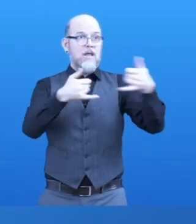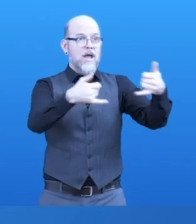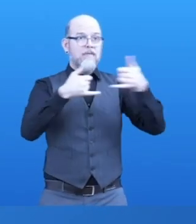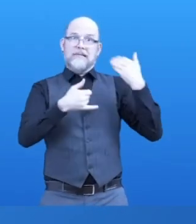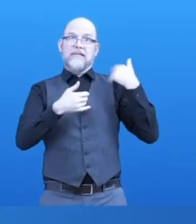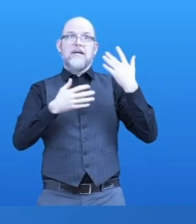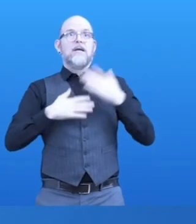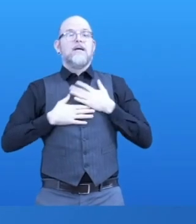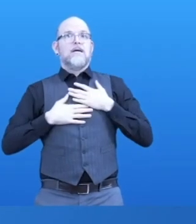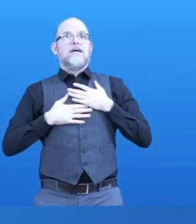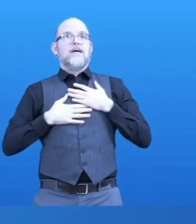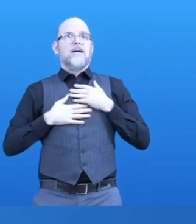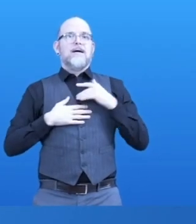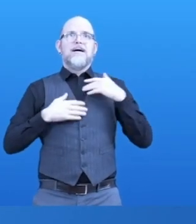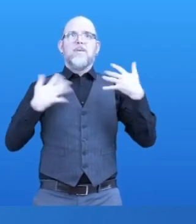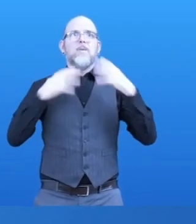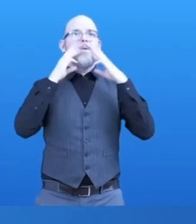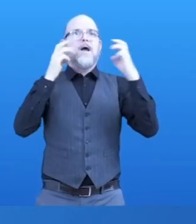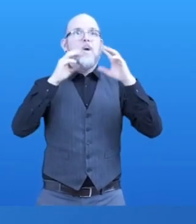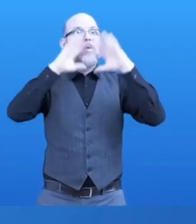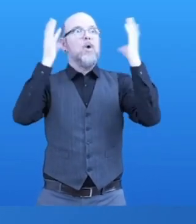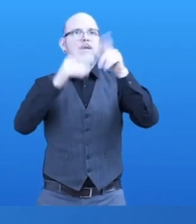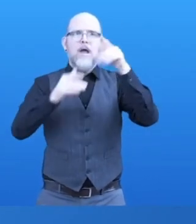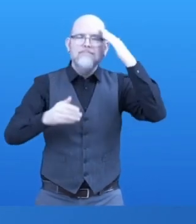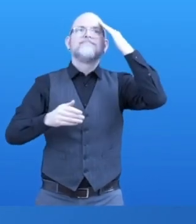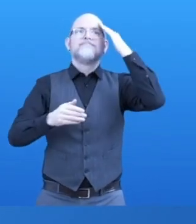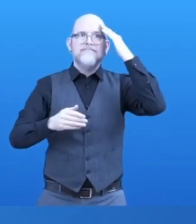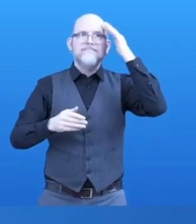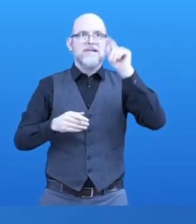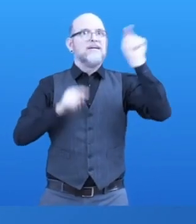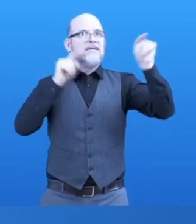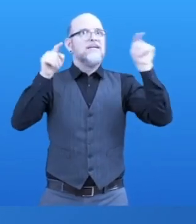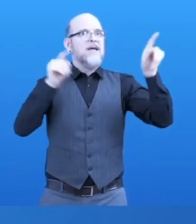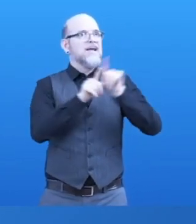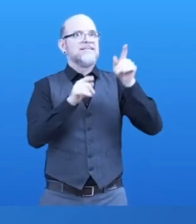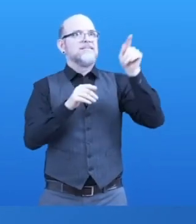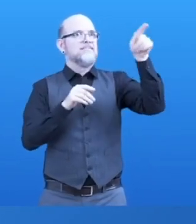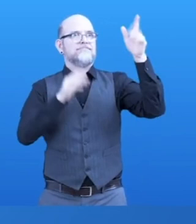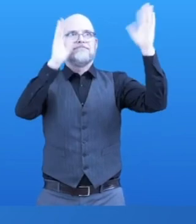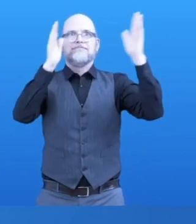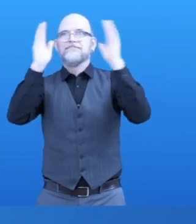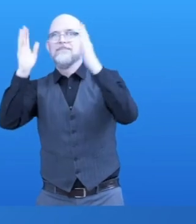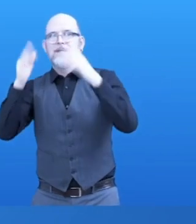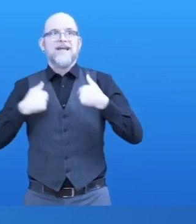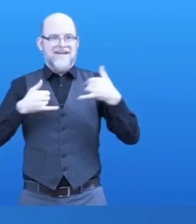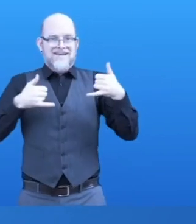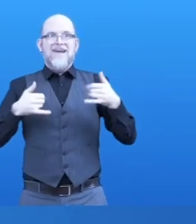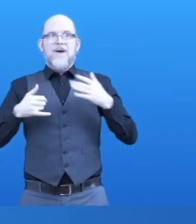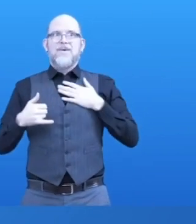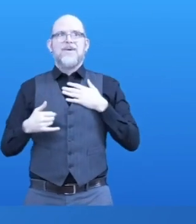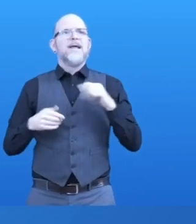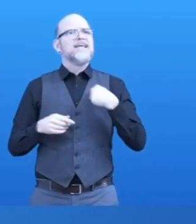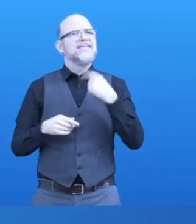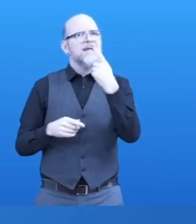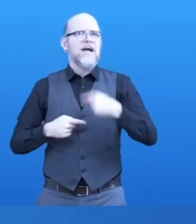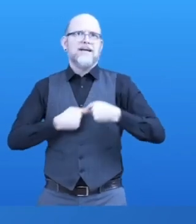So on that note, I welcome you to come to Singapore to test your innovations, and I am more than happy to share what I know with you. And with that, thank